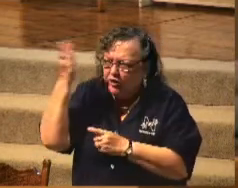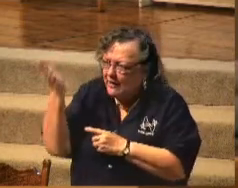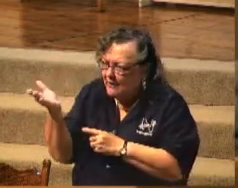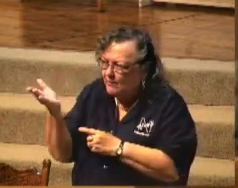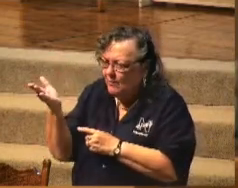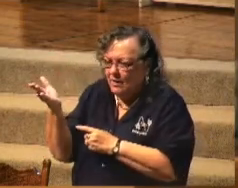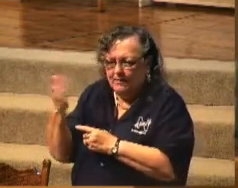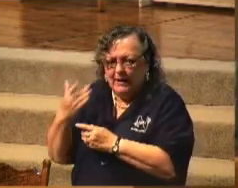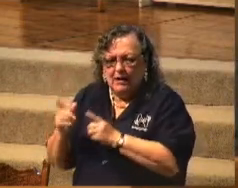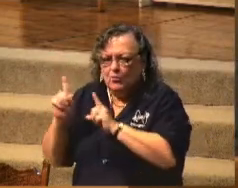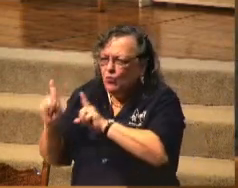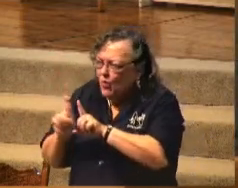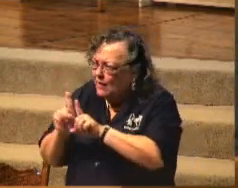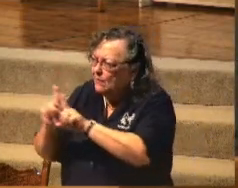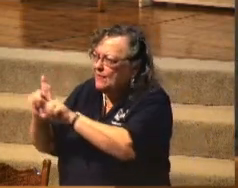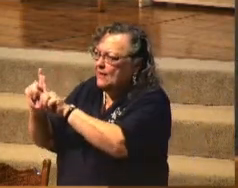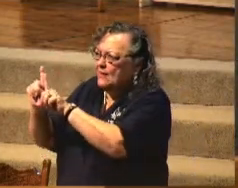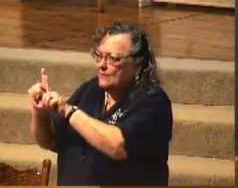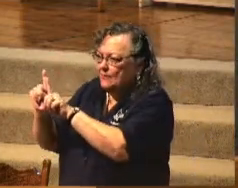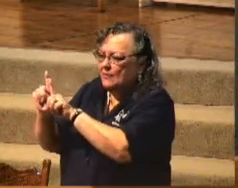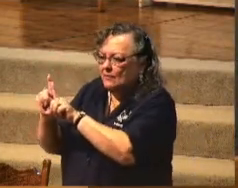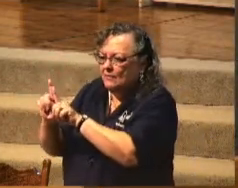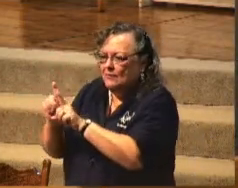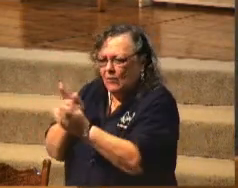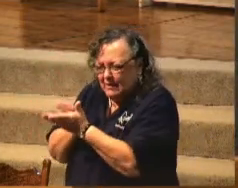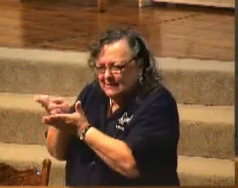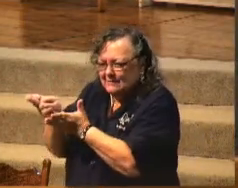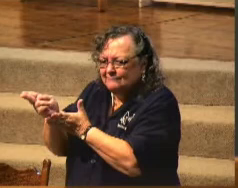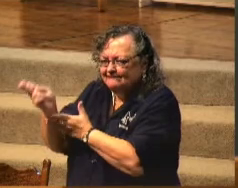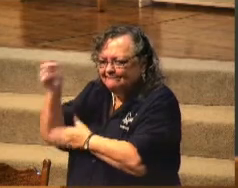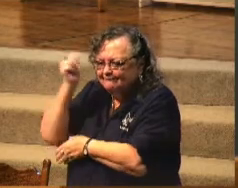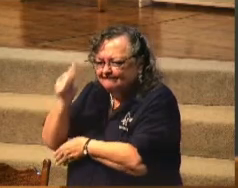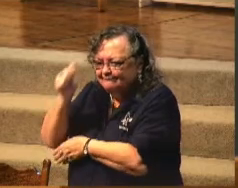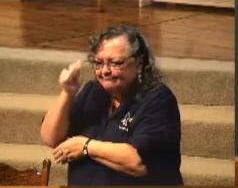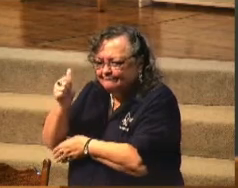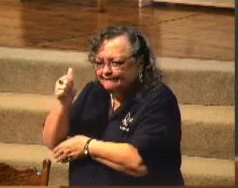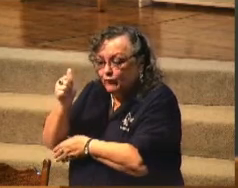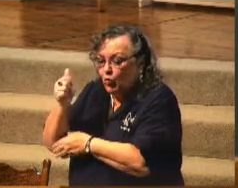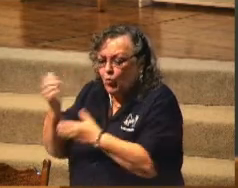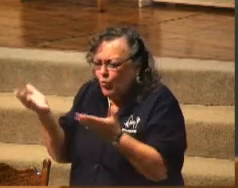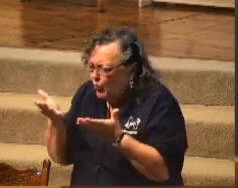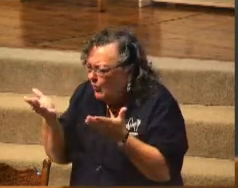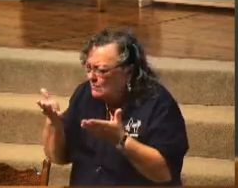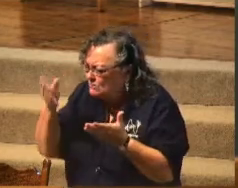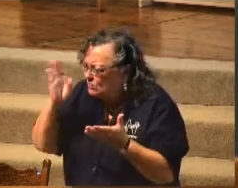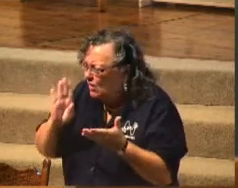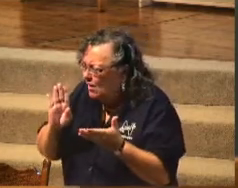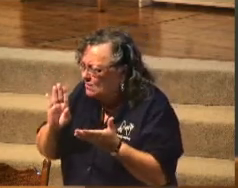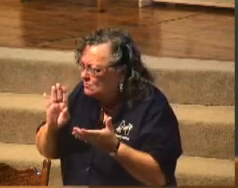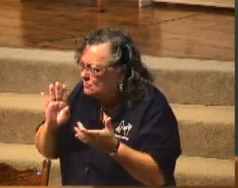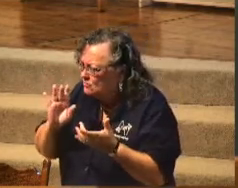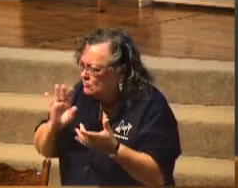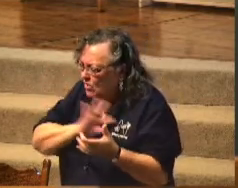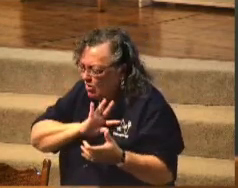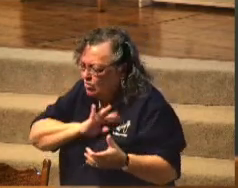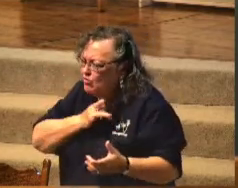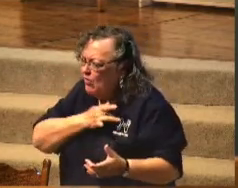About walking with him sincerely every day. What is it that God's dealing with your heart about?